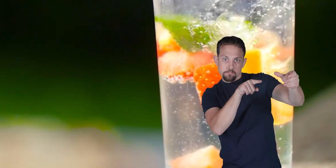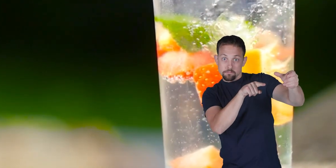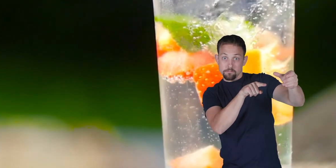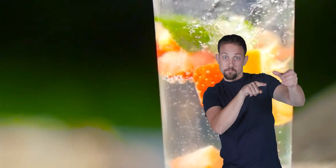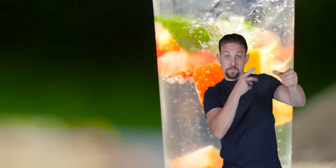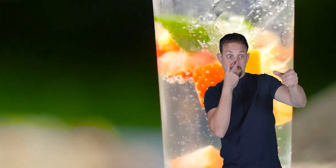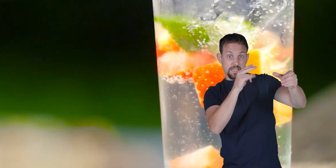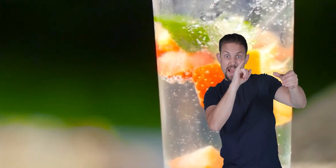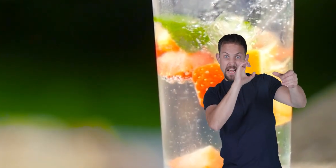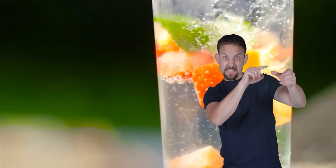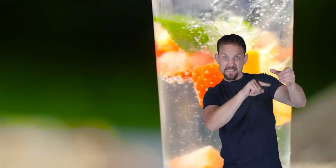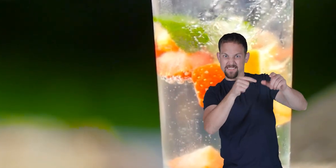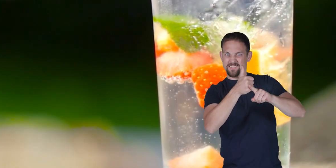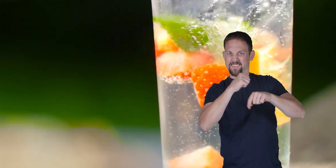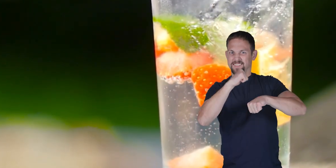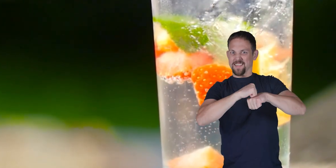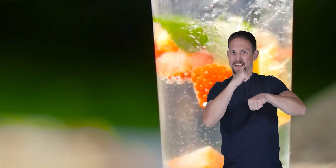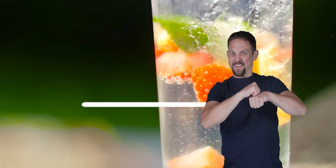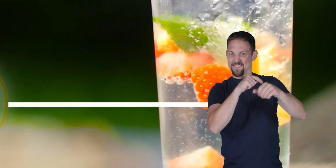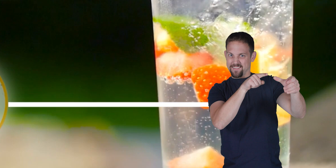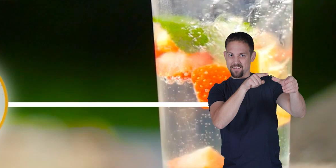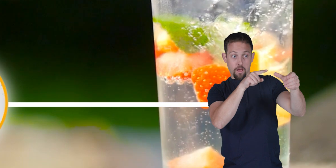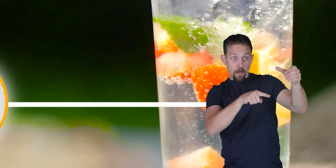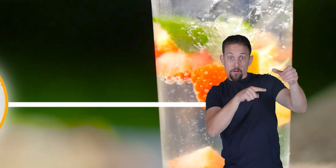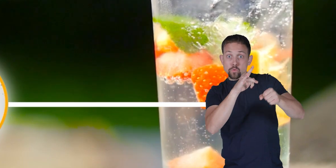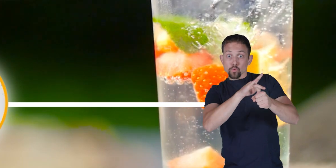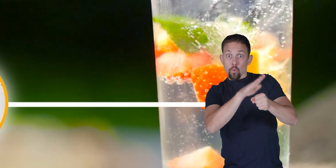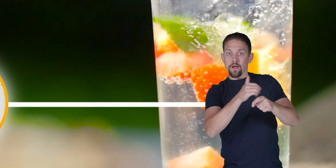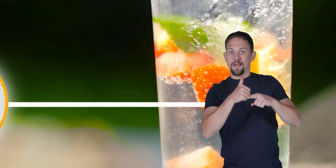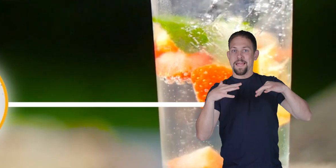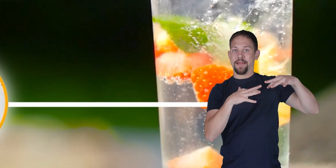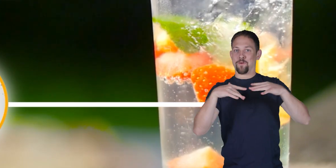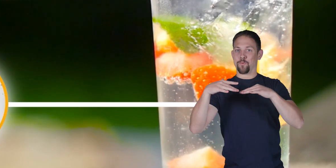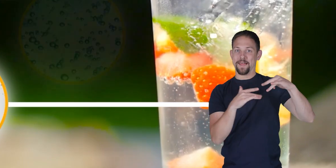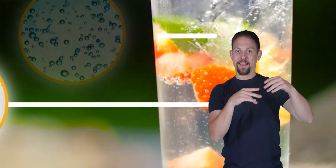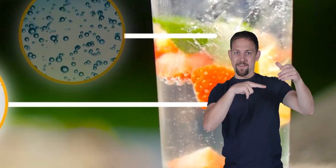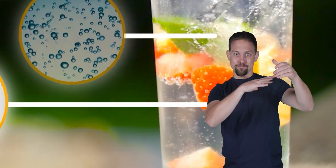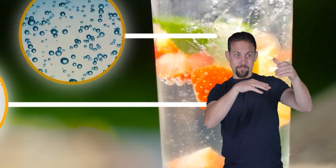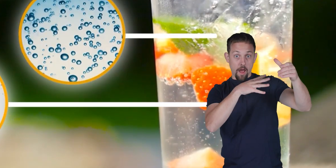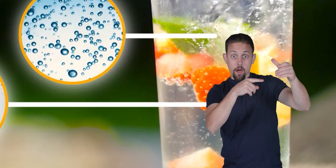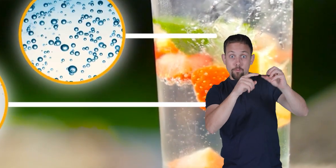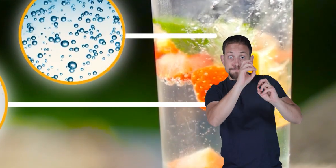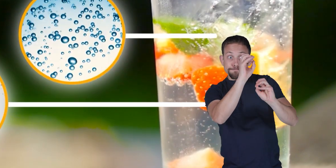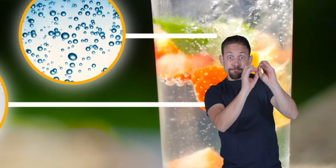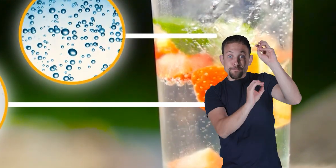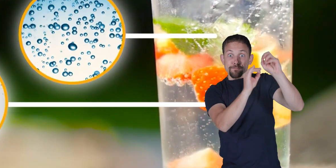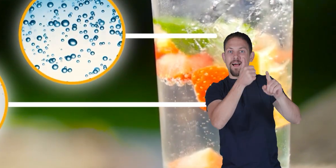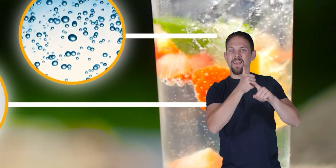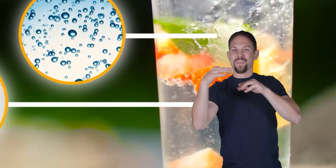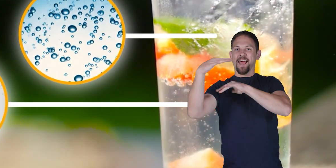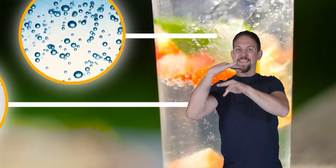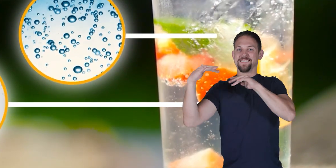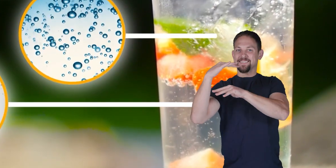the ice cubes are a solid the soda is a liquid and the carbonation bubbles